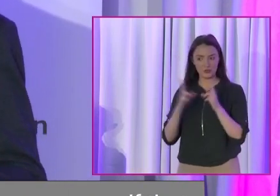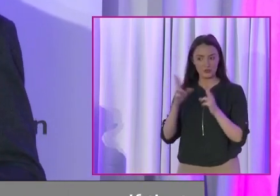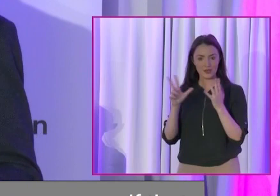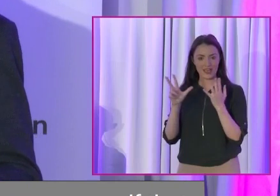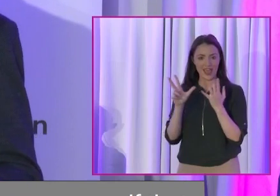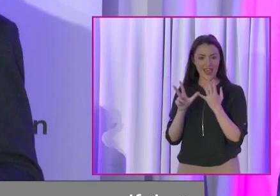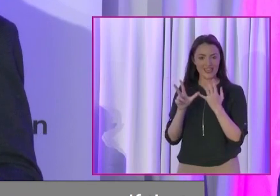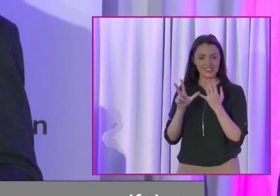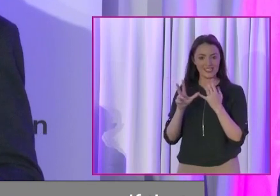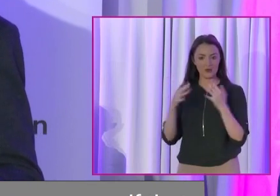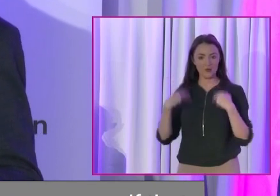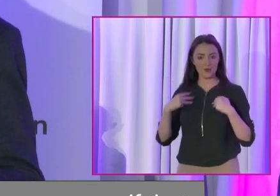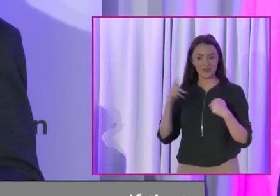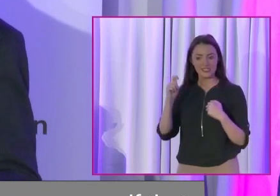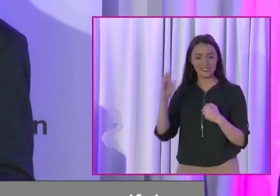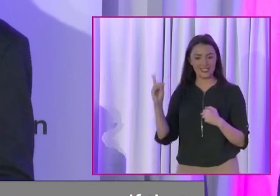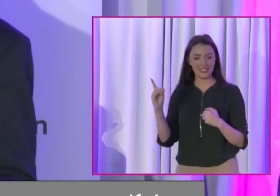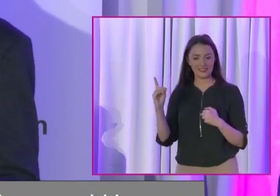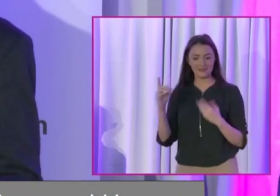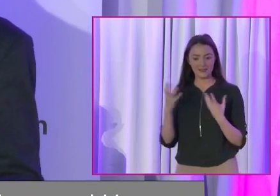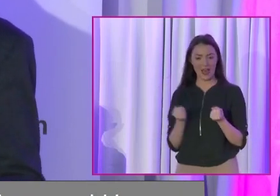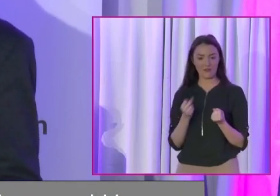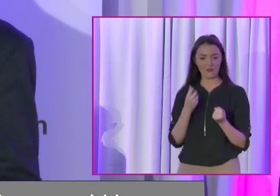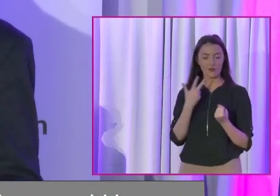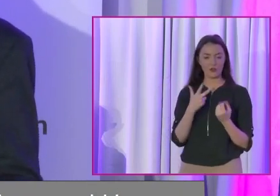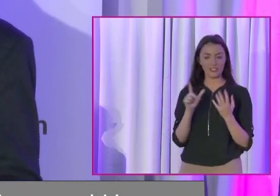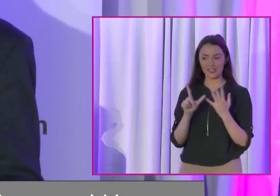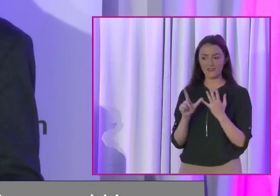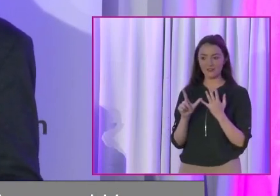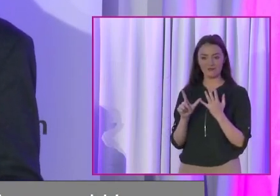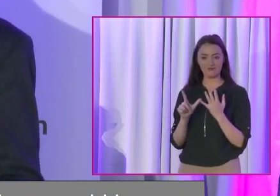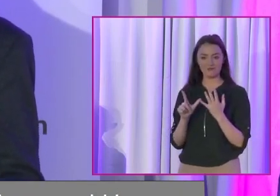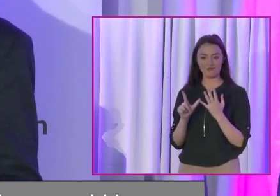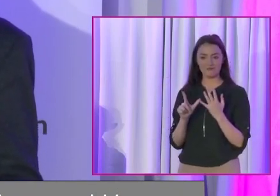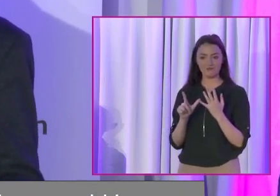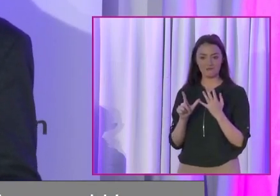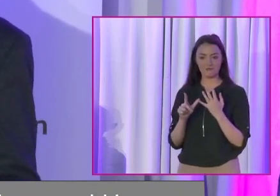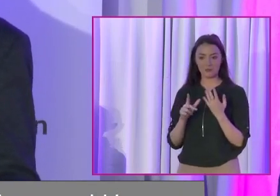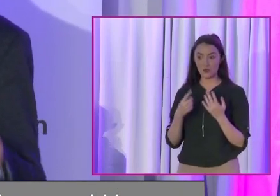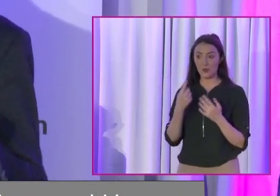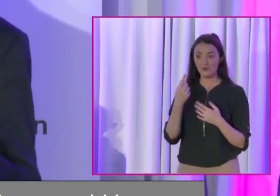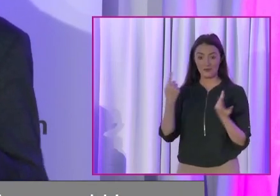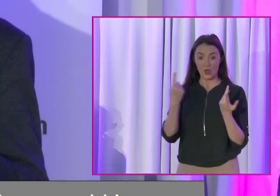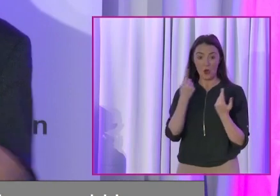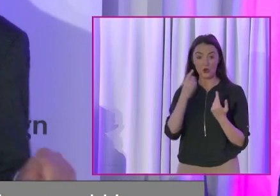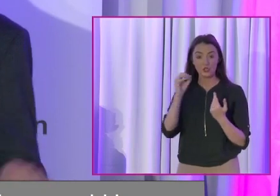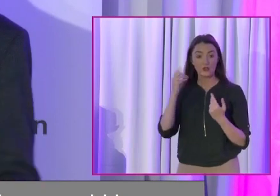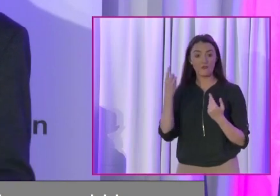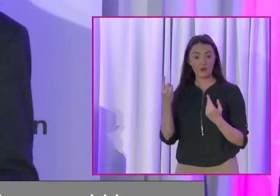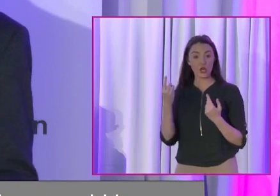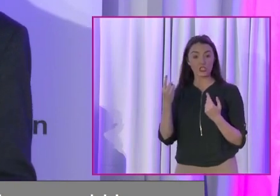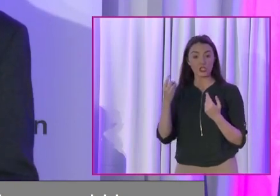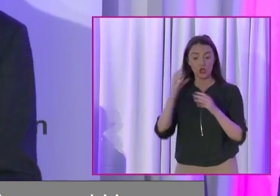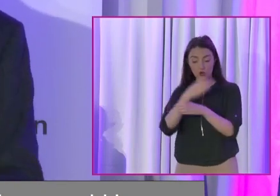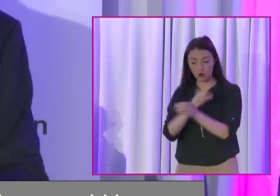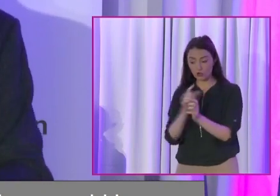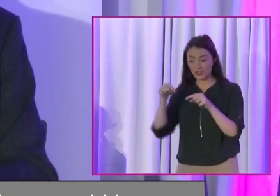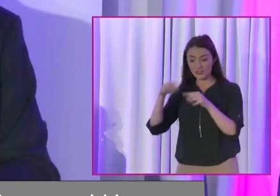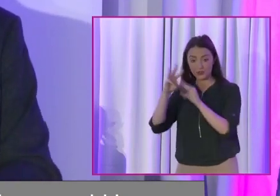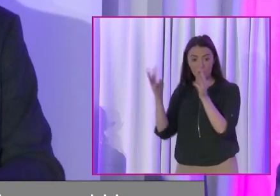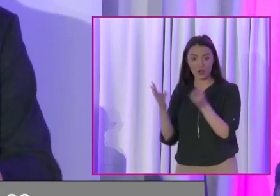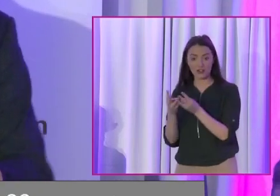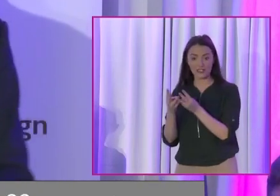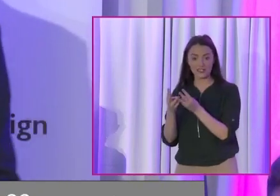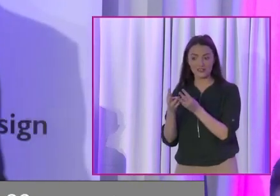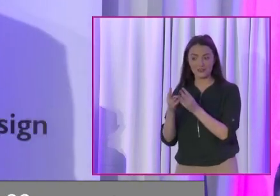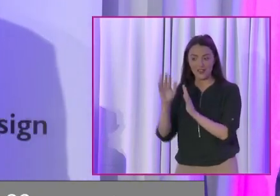37. That makes it 23%, which makes us the 101st country in the world, like, risible in terms of proportion